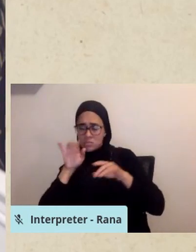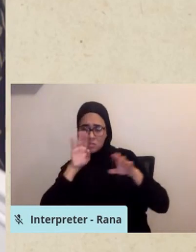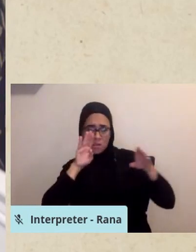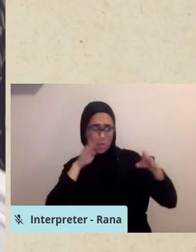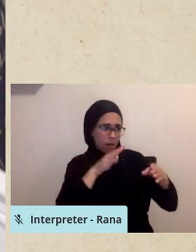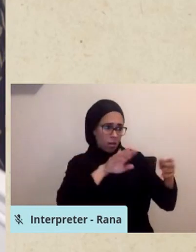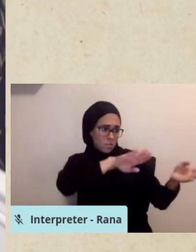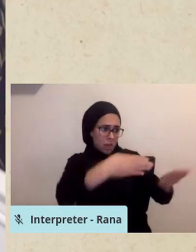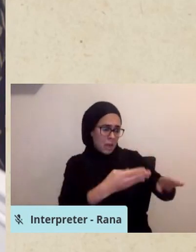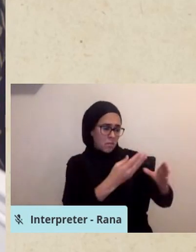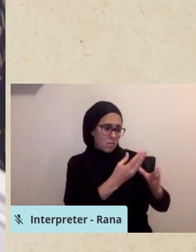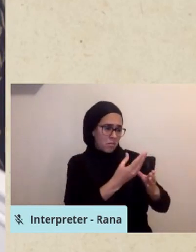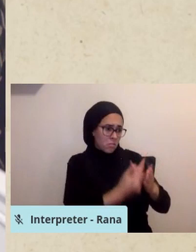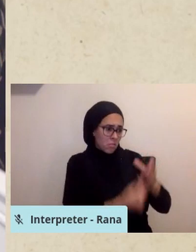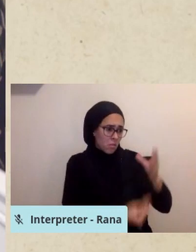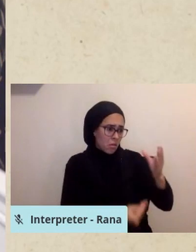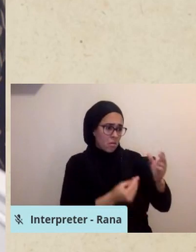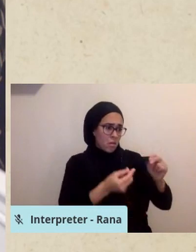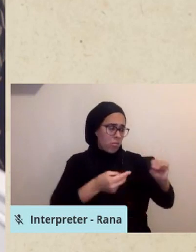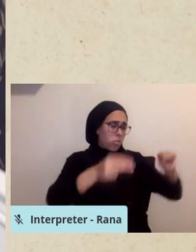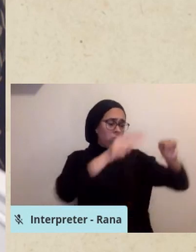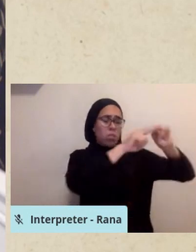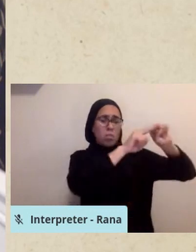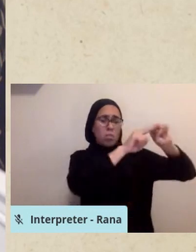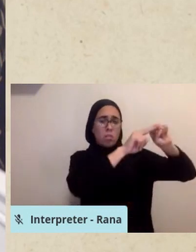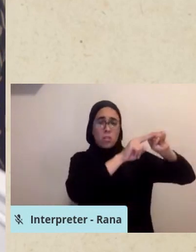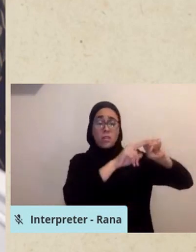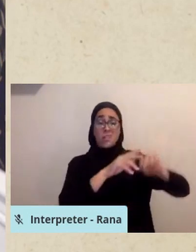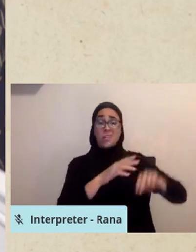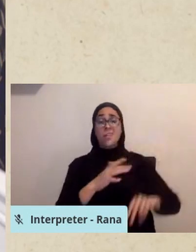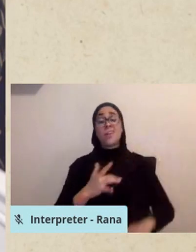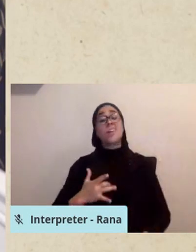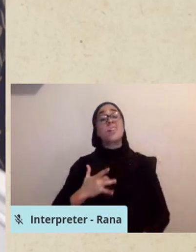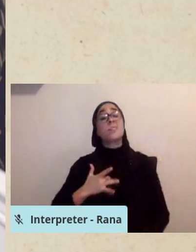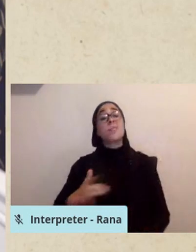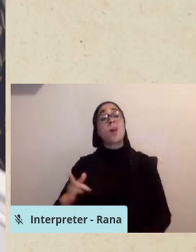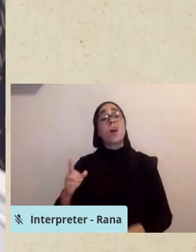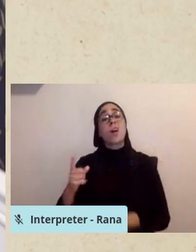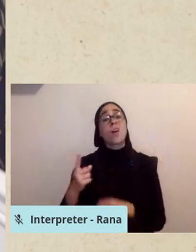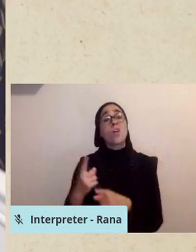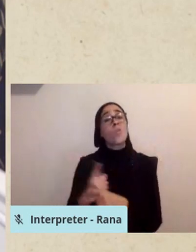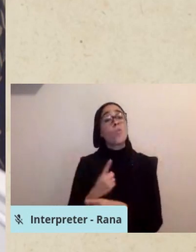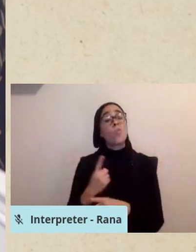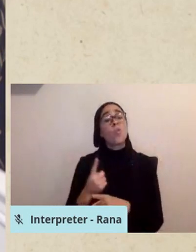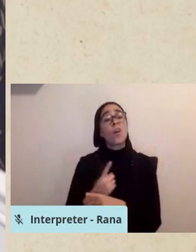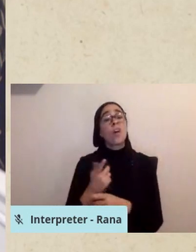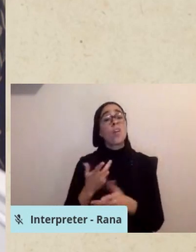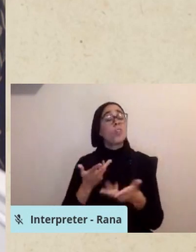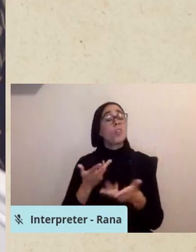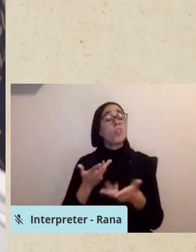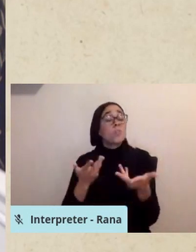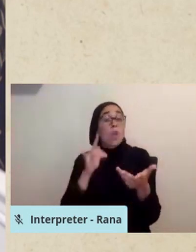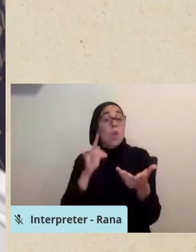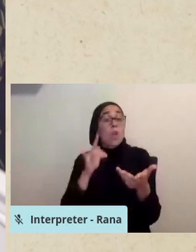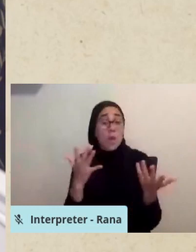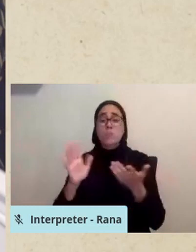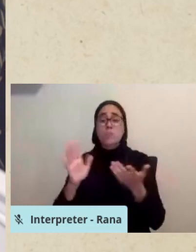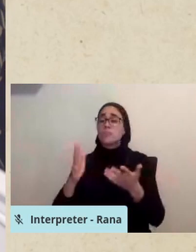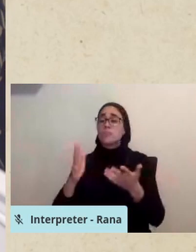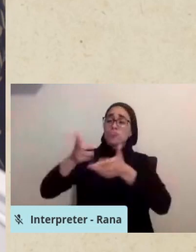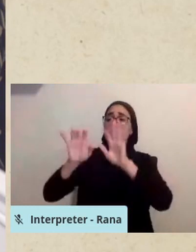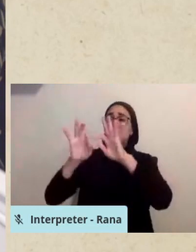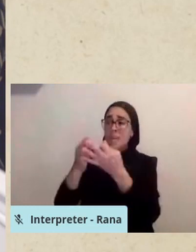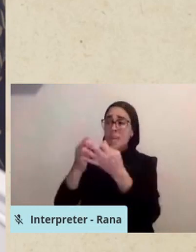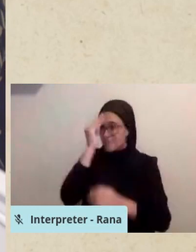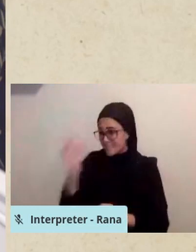A regular routine for a nurse might be to speak with the family member about their dying or